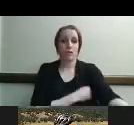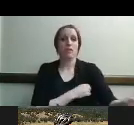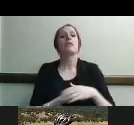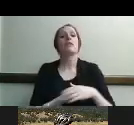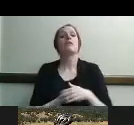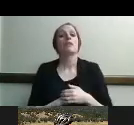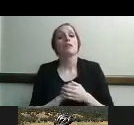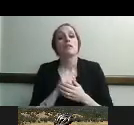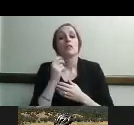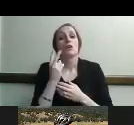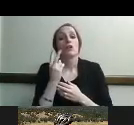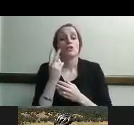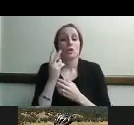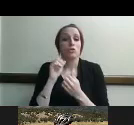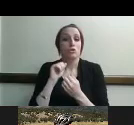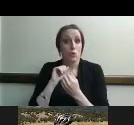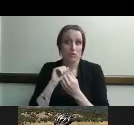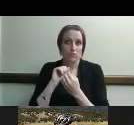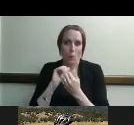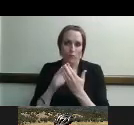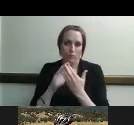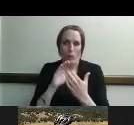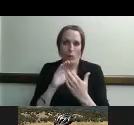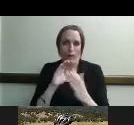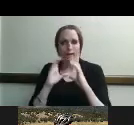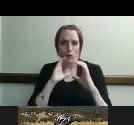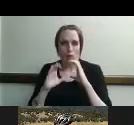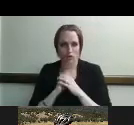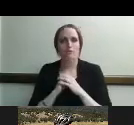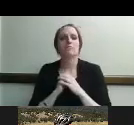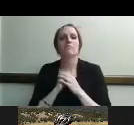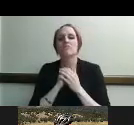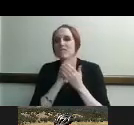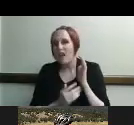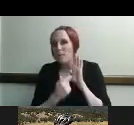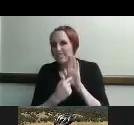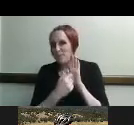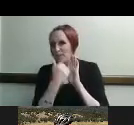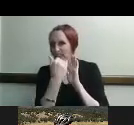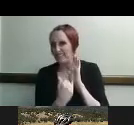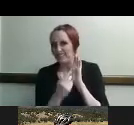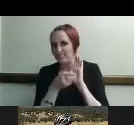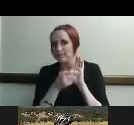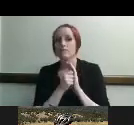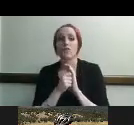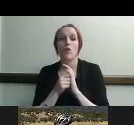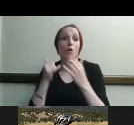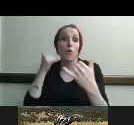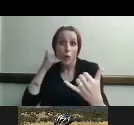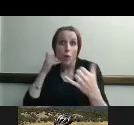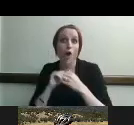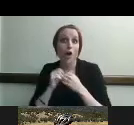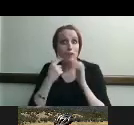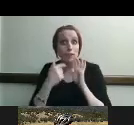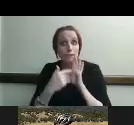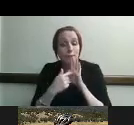these are examples of this is of some two-way communication such as telephone calls whether